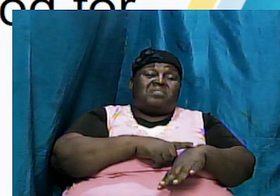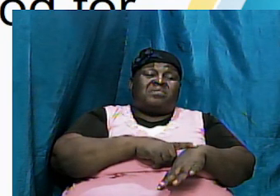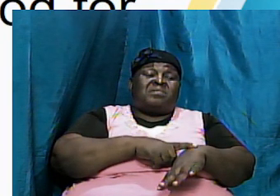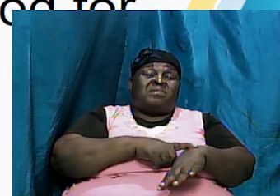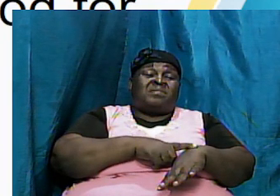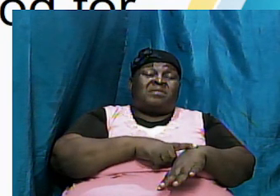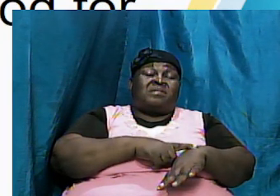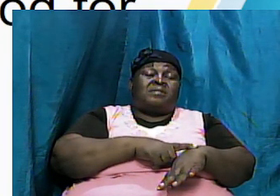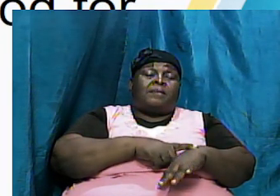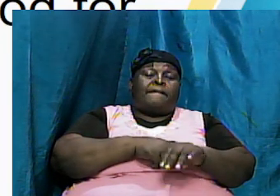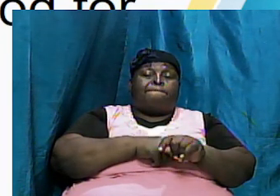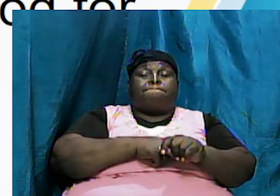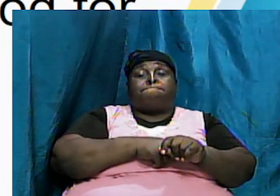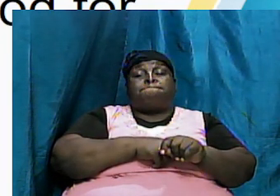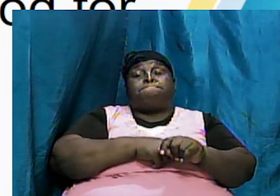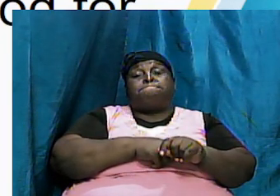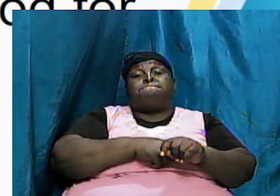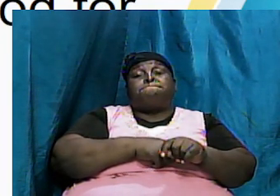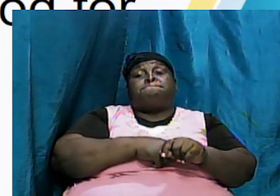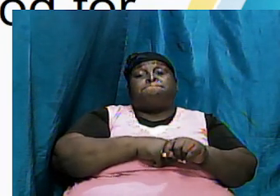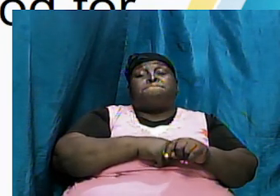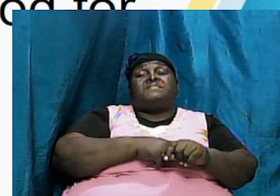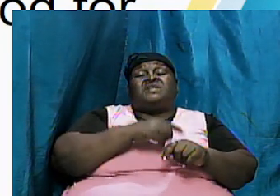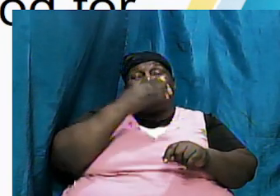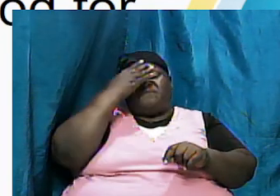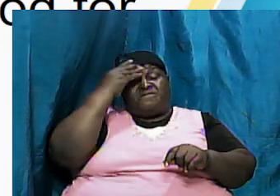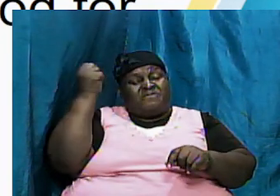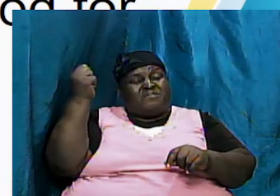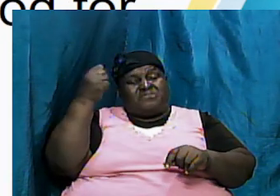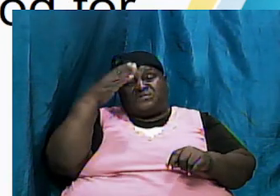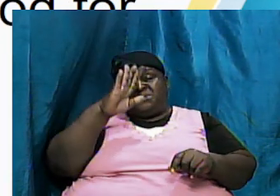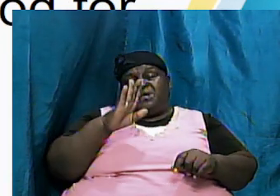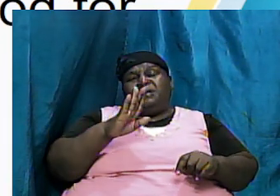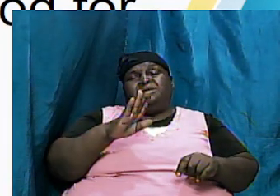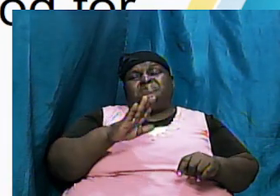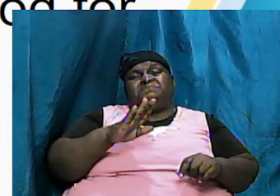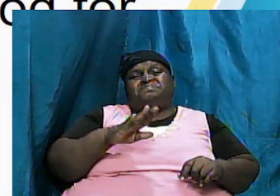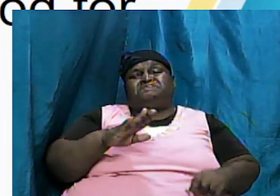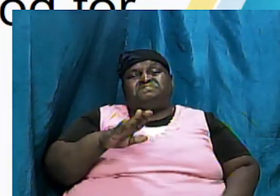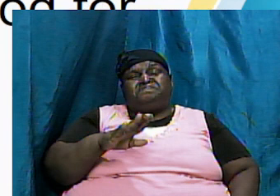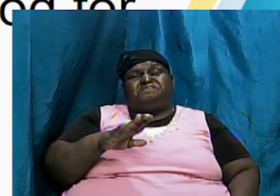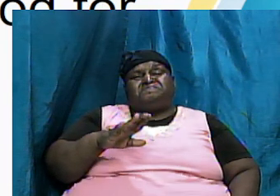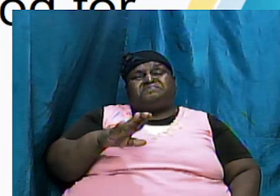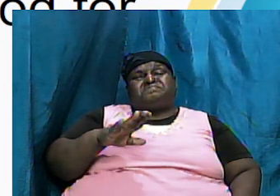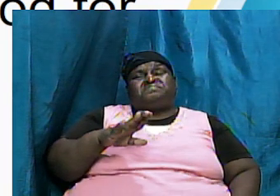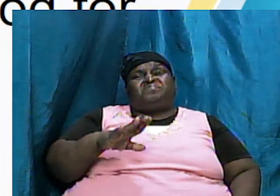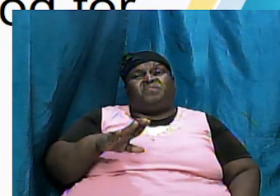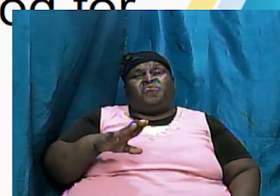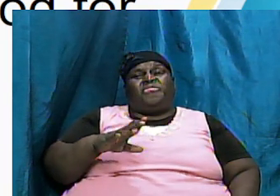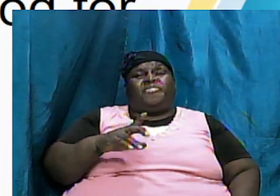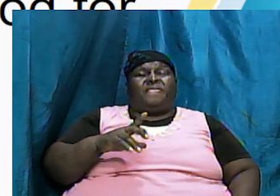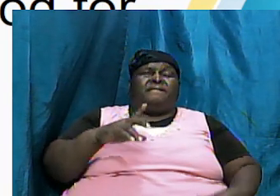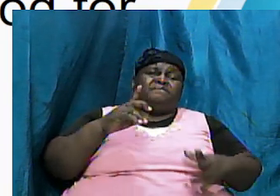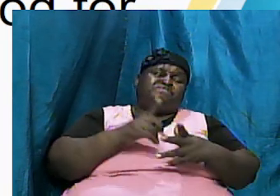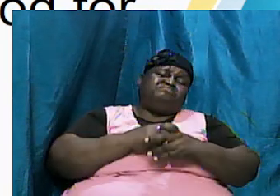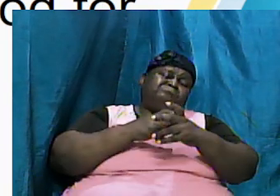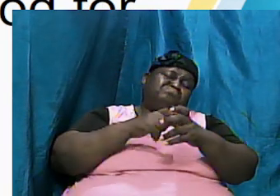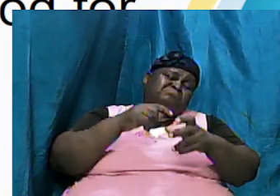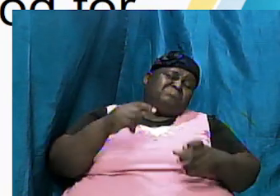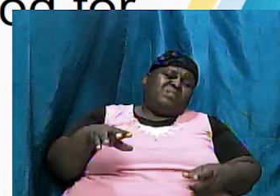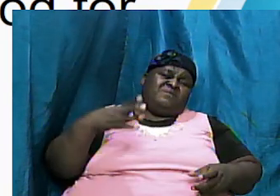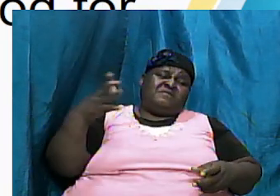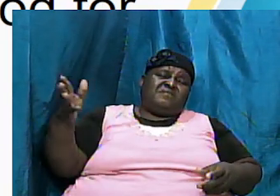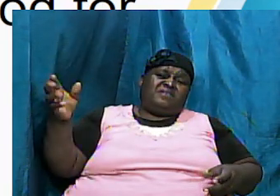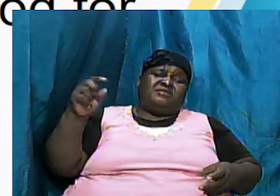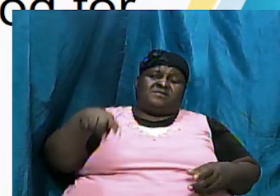literally forsook God and ran after the pleasures of